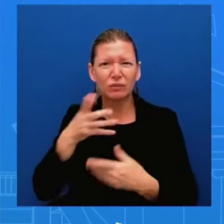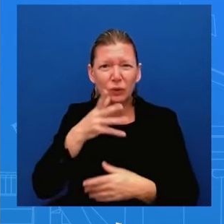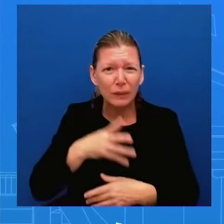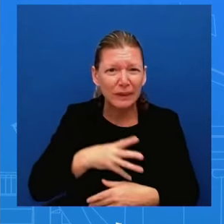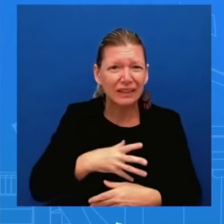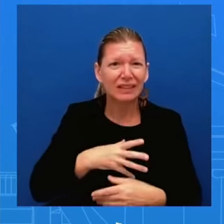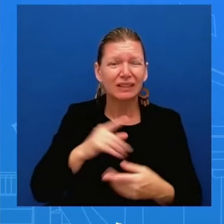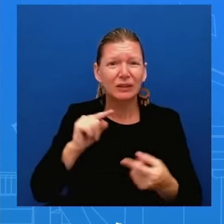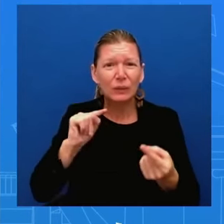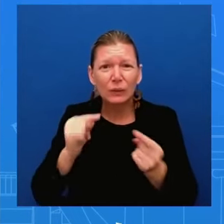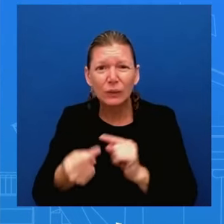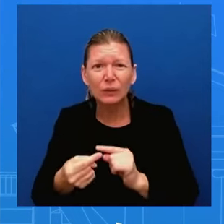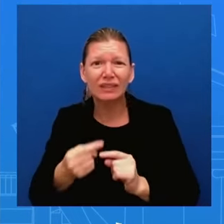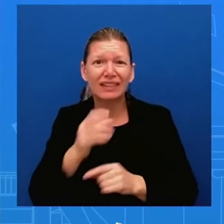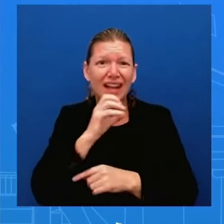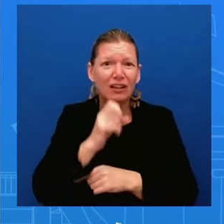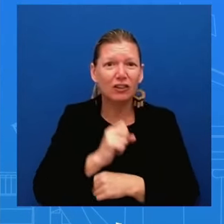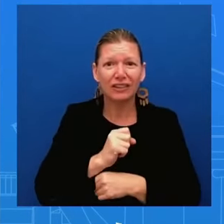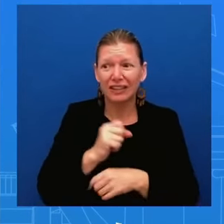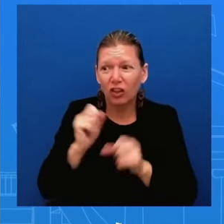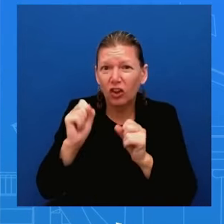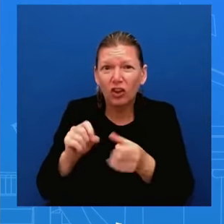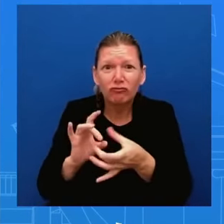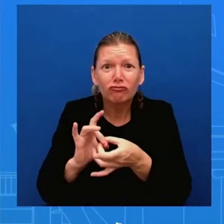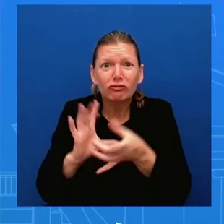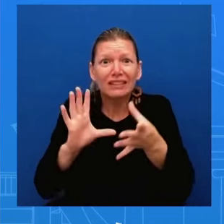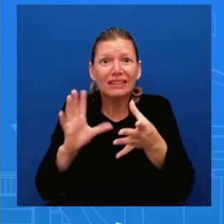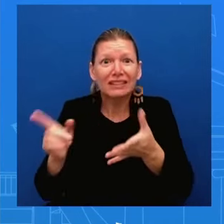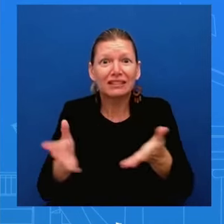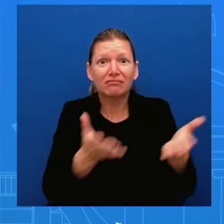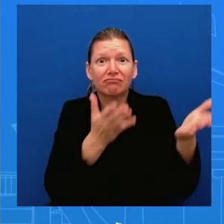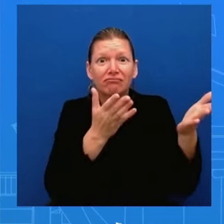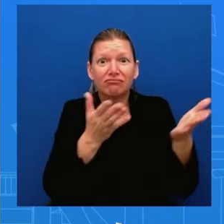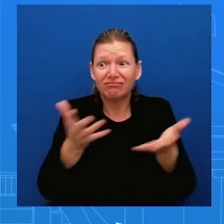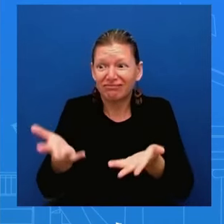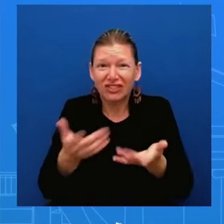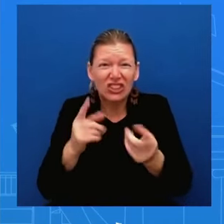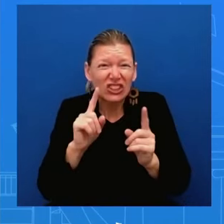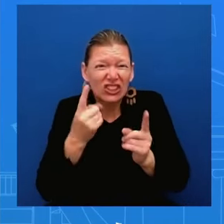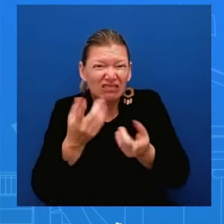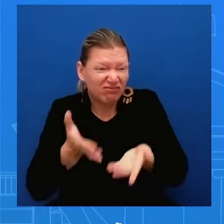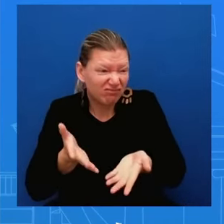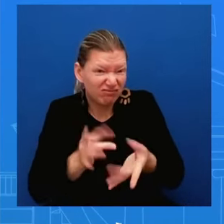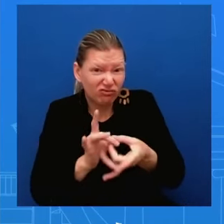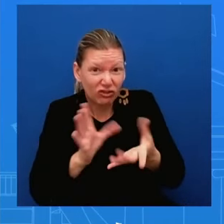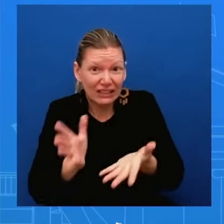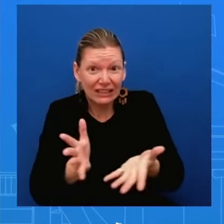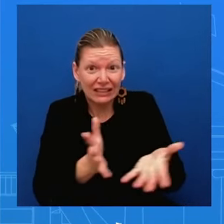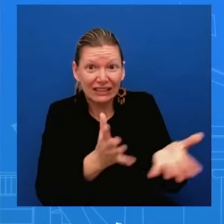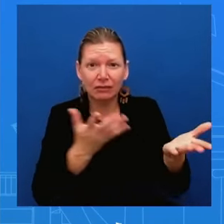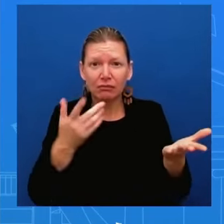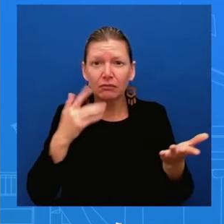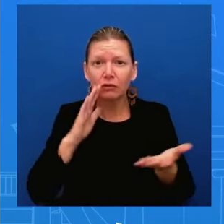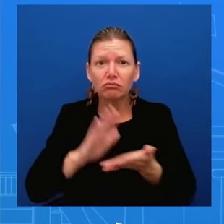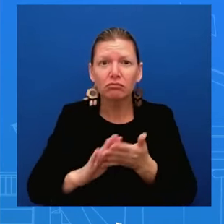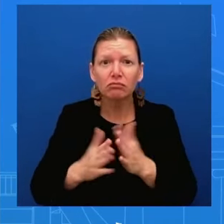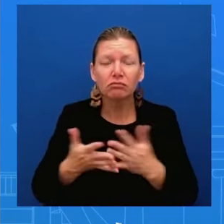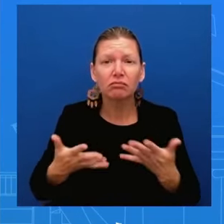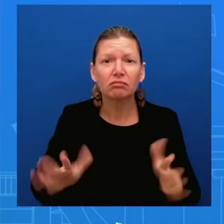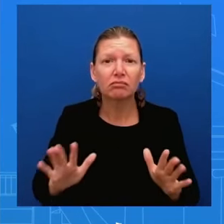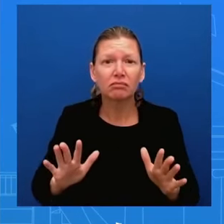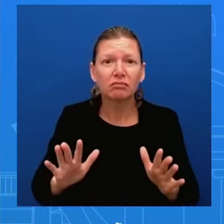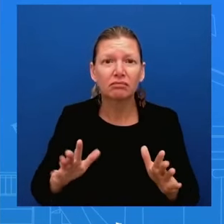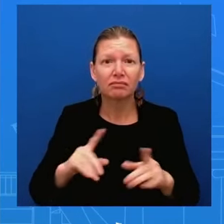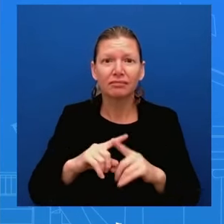in the meantime and you heard the you heard jake go through the 10 you know the 10 points of our how we're seeing and how we're